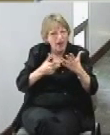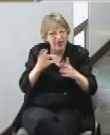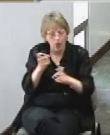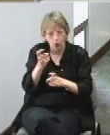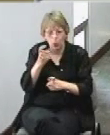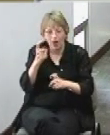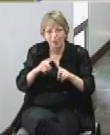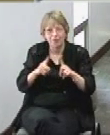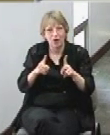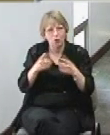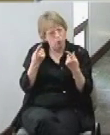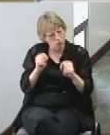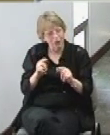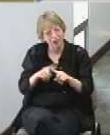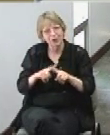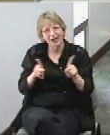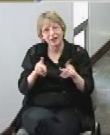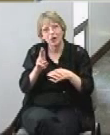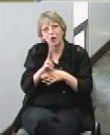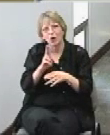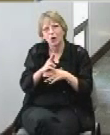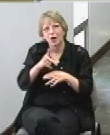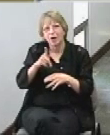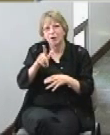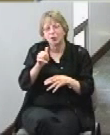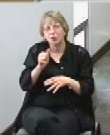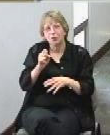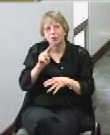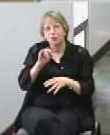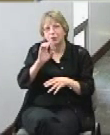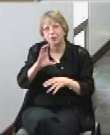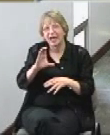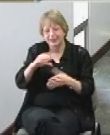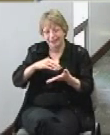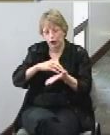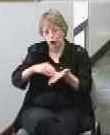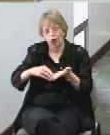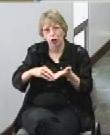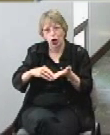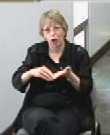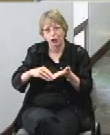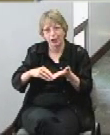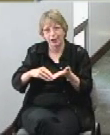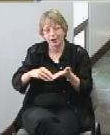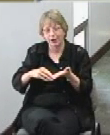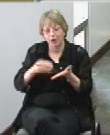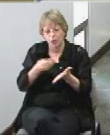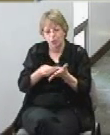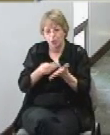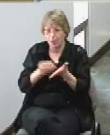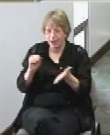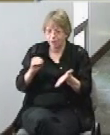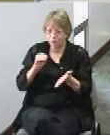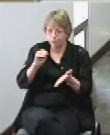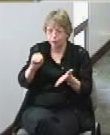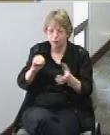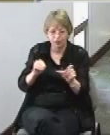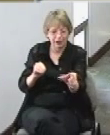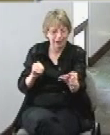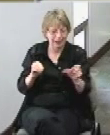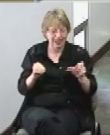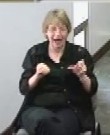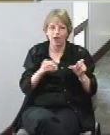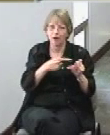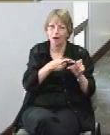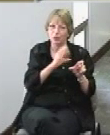we're going to go a different direction we're going to use a plastic card you'll insert money in a machine a card will come out with